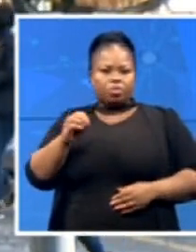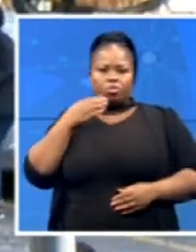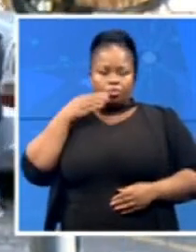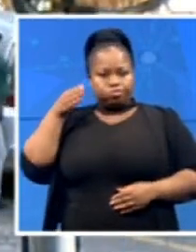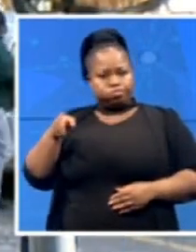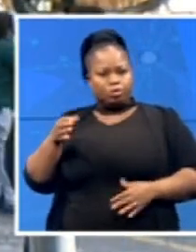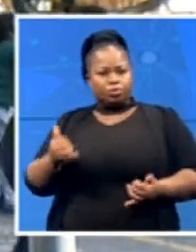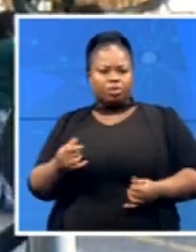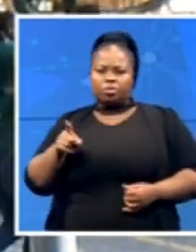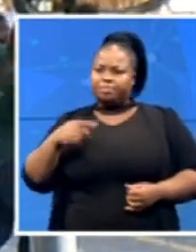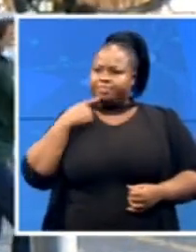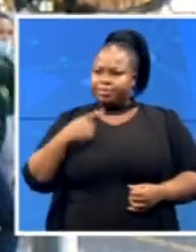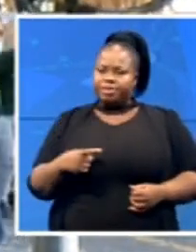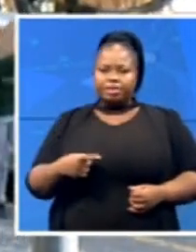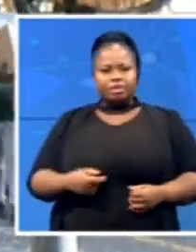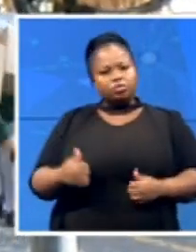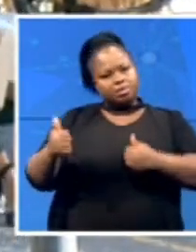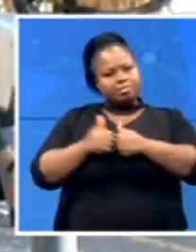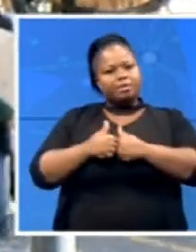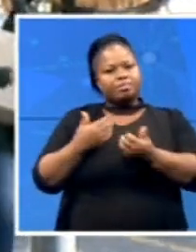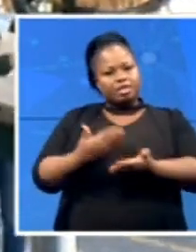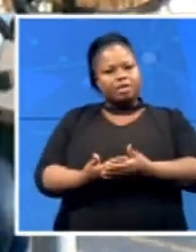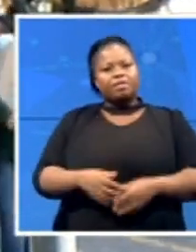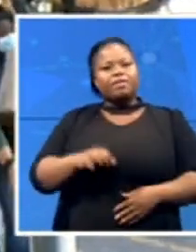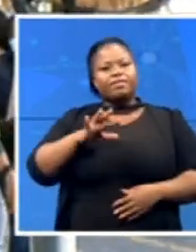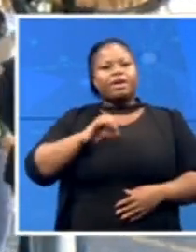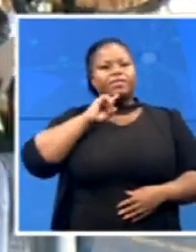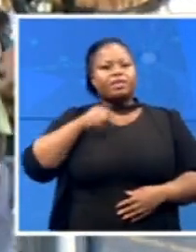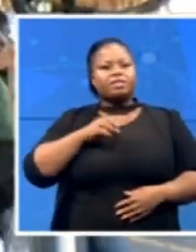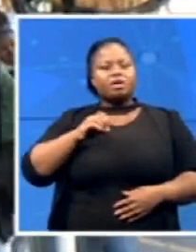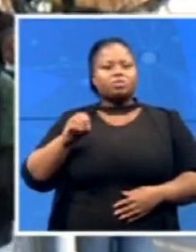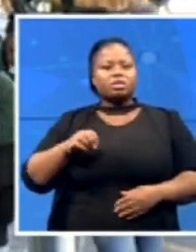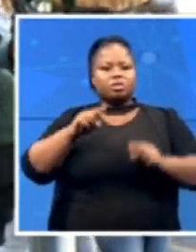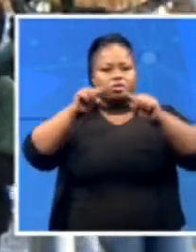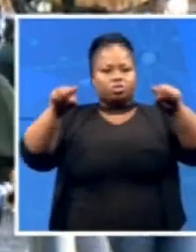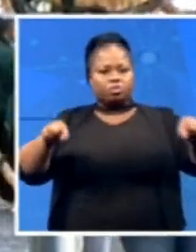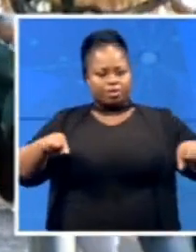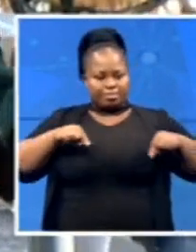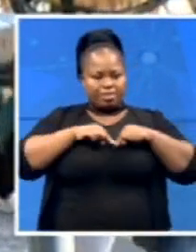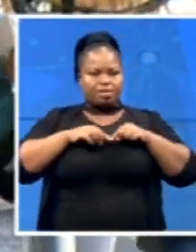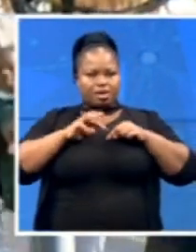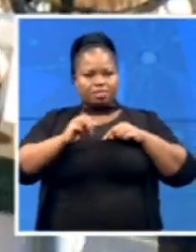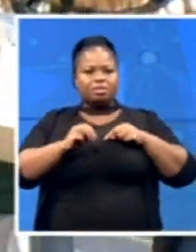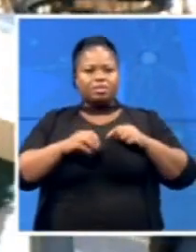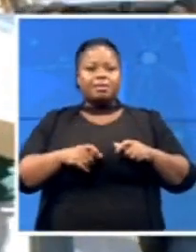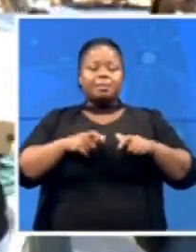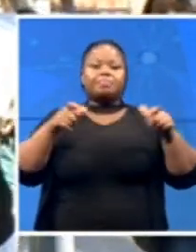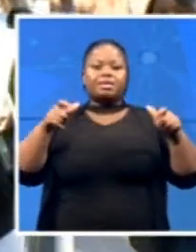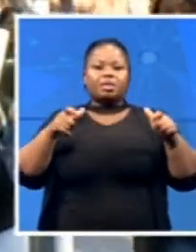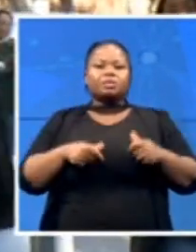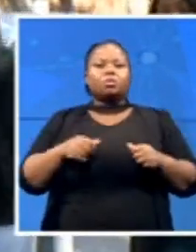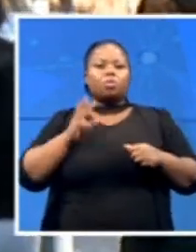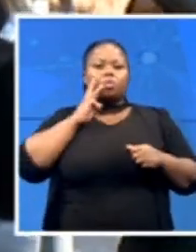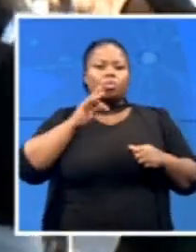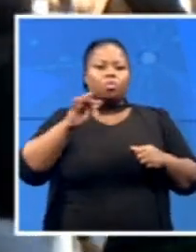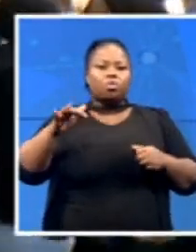partner with you guys. We are making 5,000 square meters available, making it the biggest water collection point in the country. Here we are pleading for